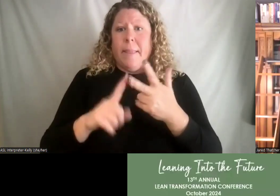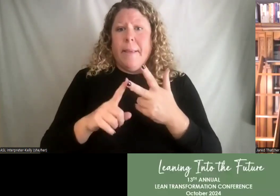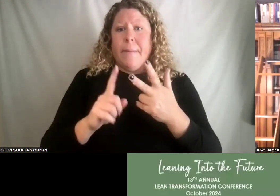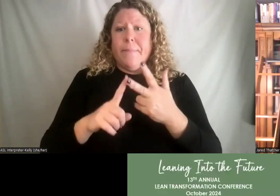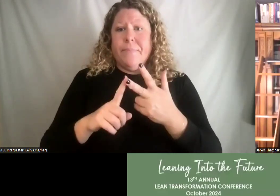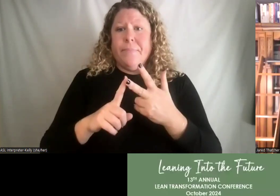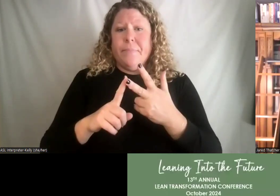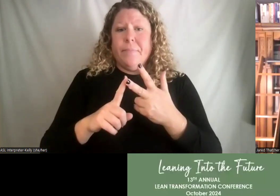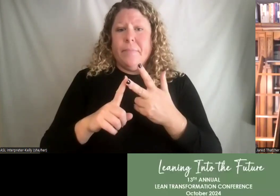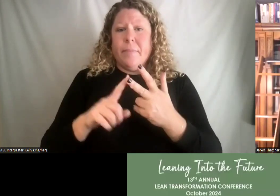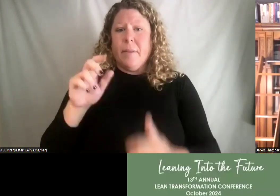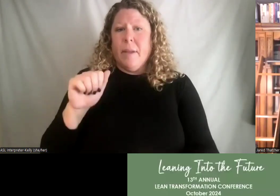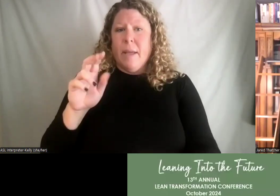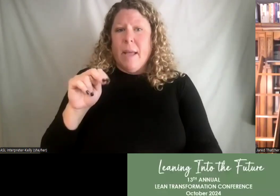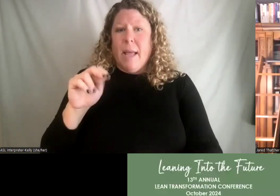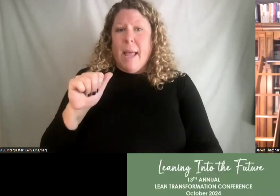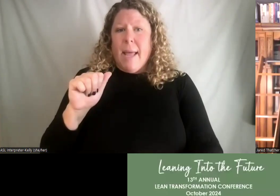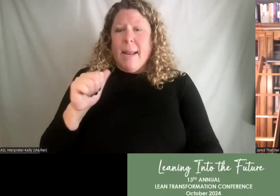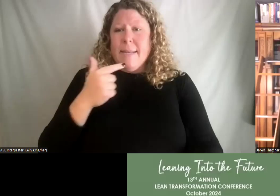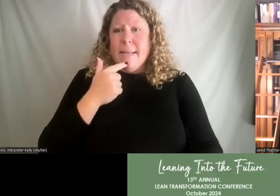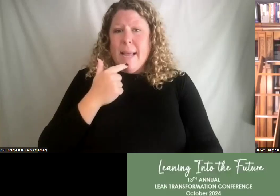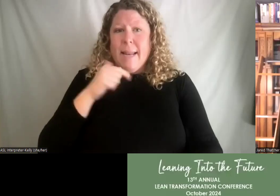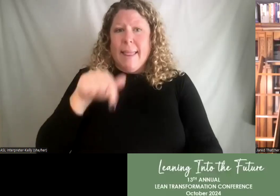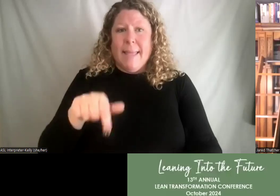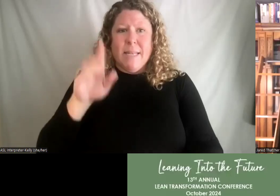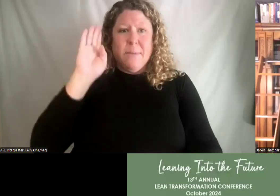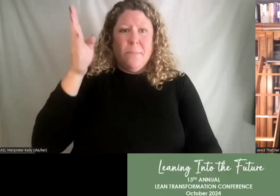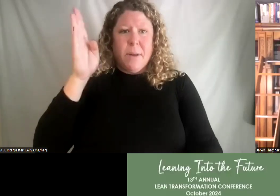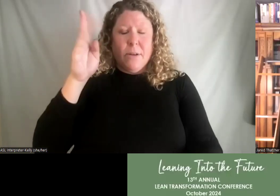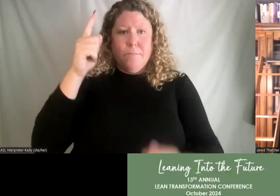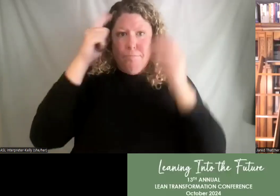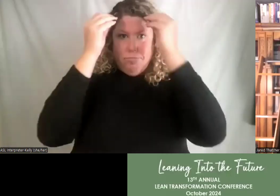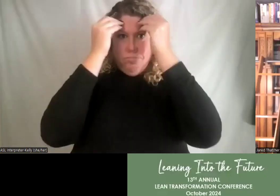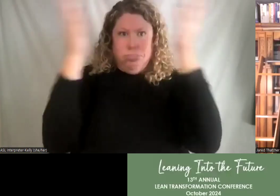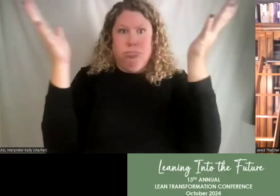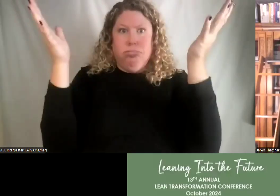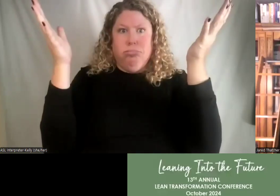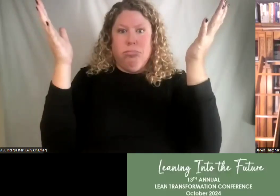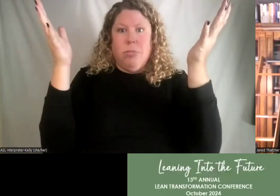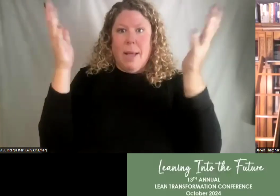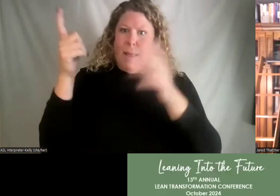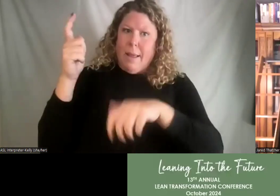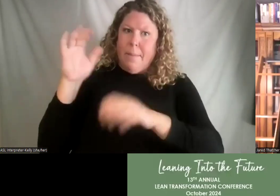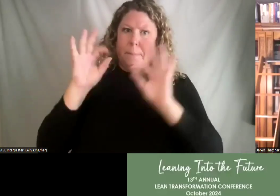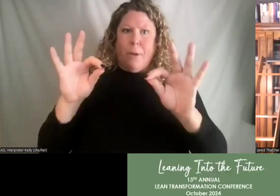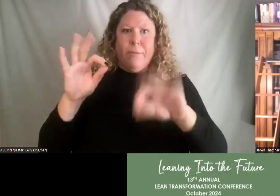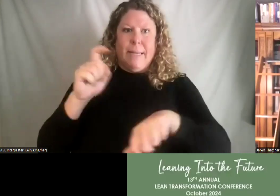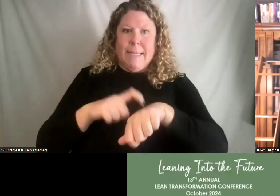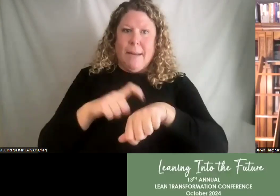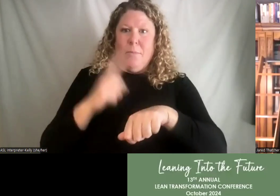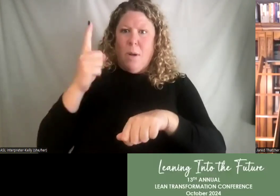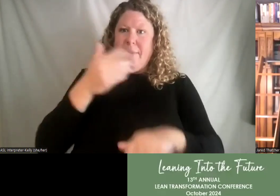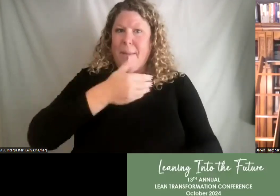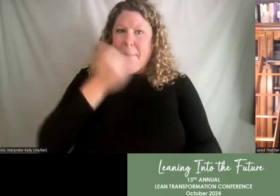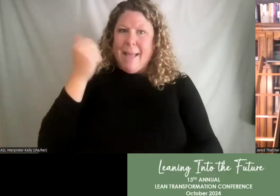And Anna says, this presentation was mind-blowing and so timely. One of the best I've ever